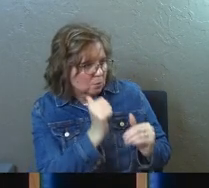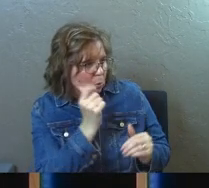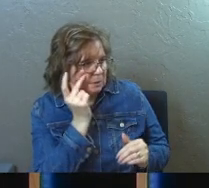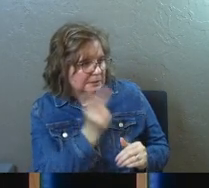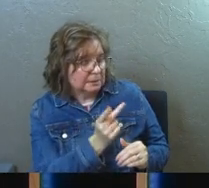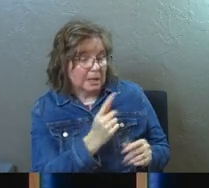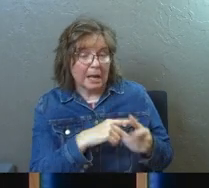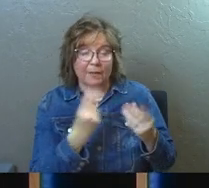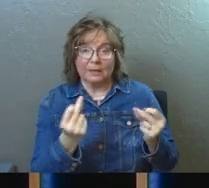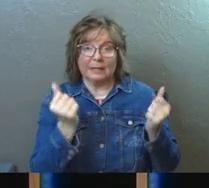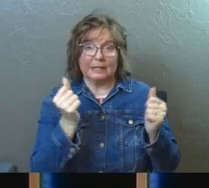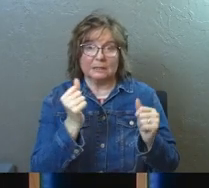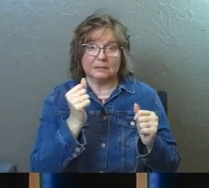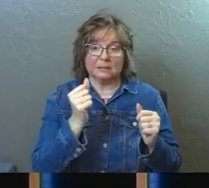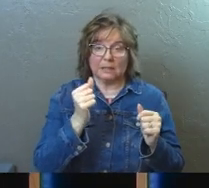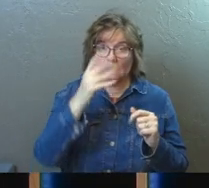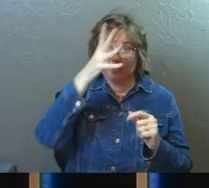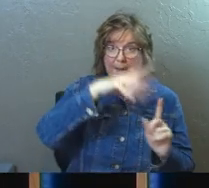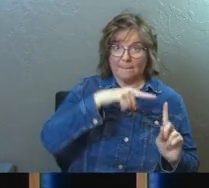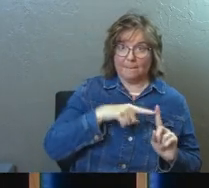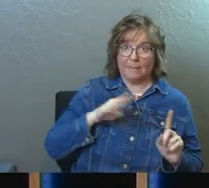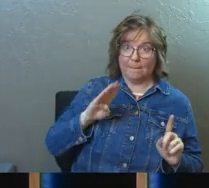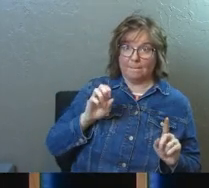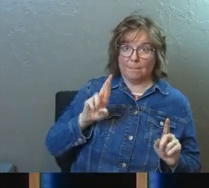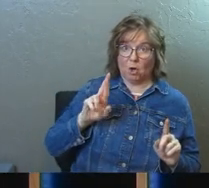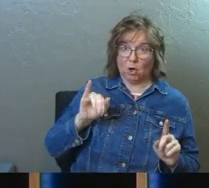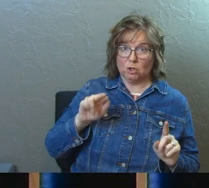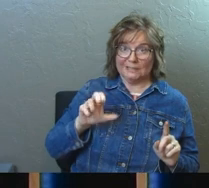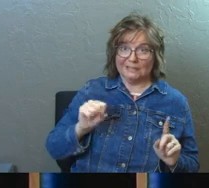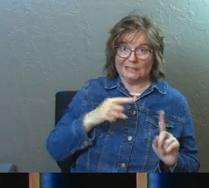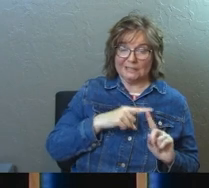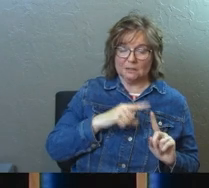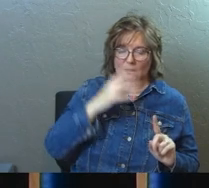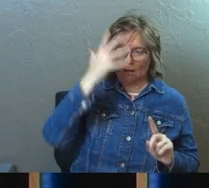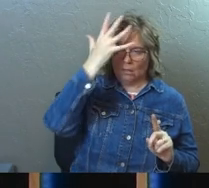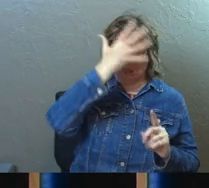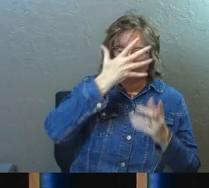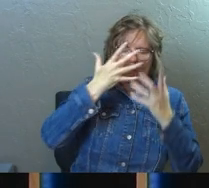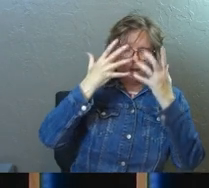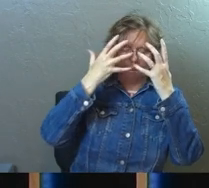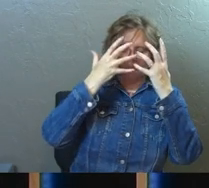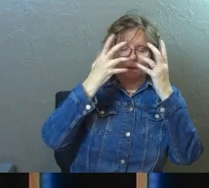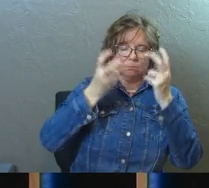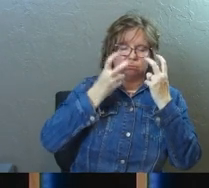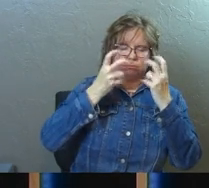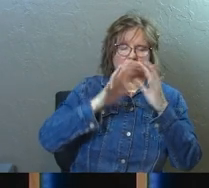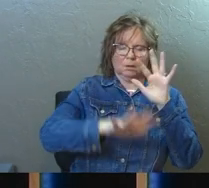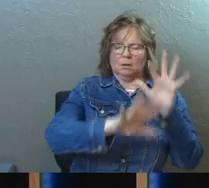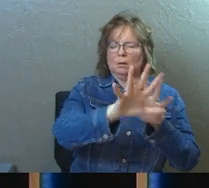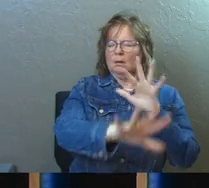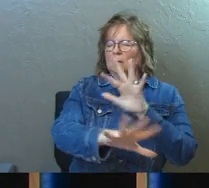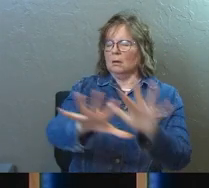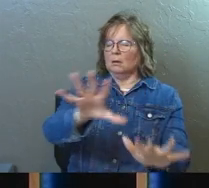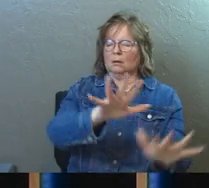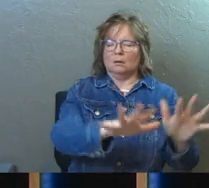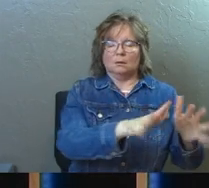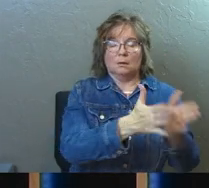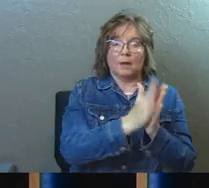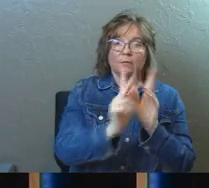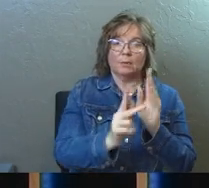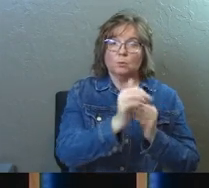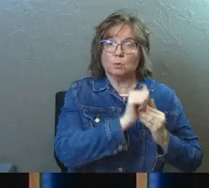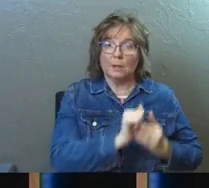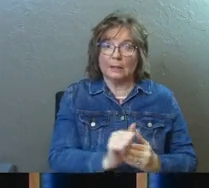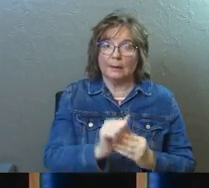instantly mist and darkness came over the man's eyes, and he began groping around, begging for someone to take his hand and to lead him.